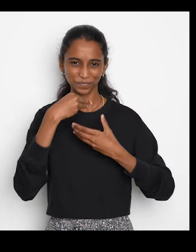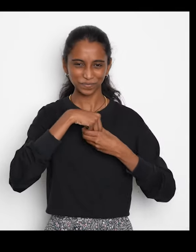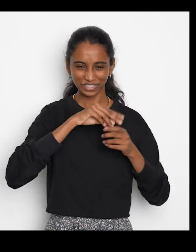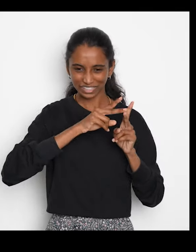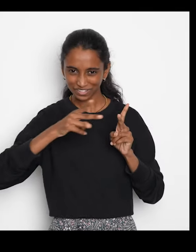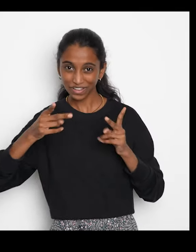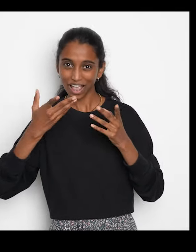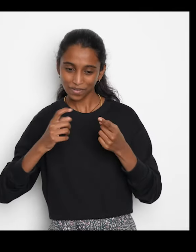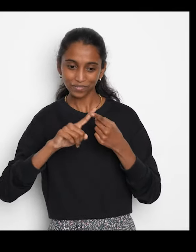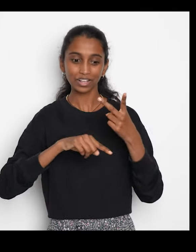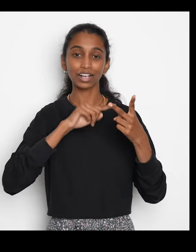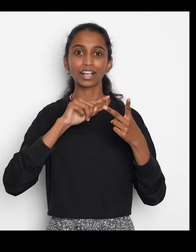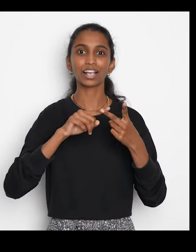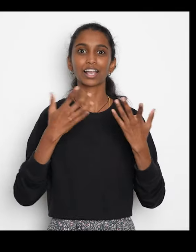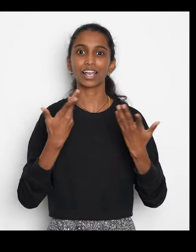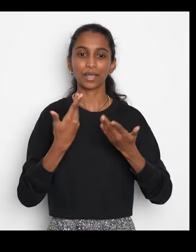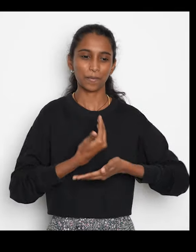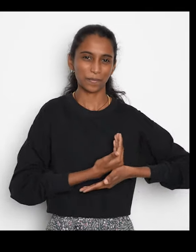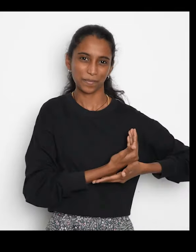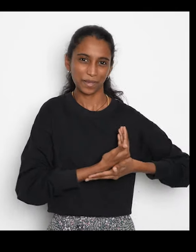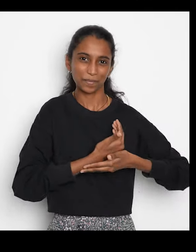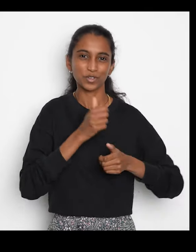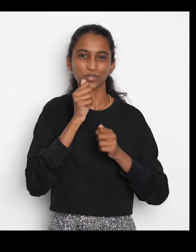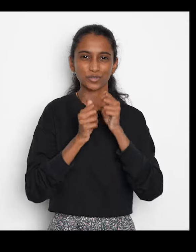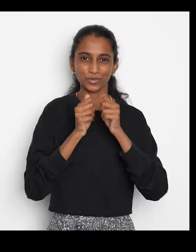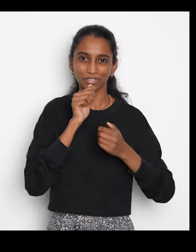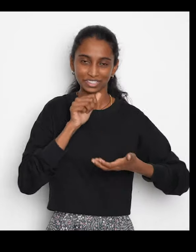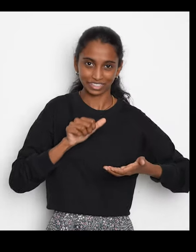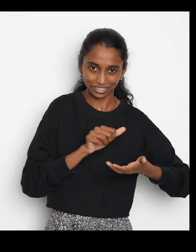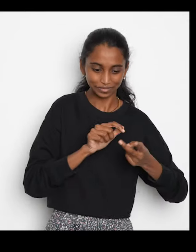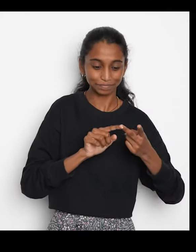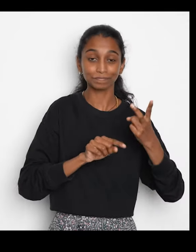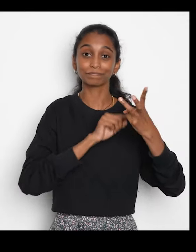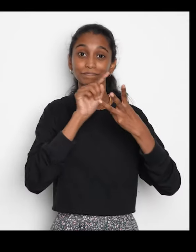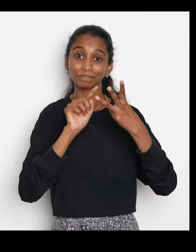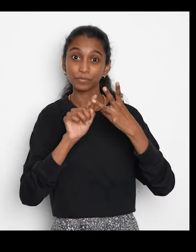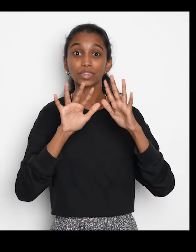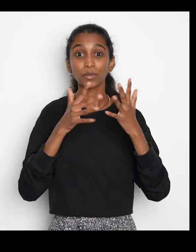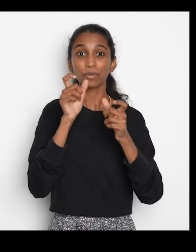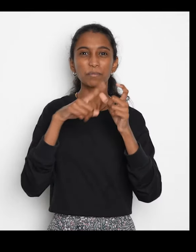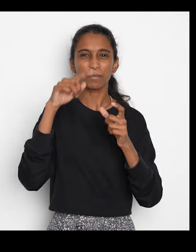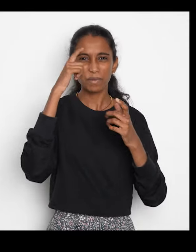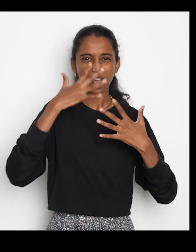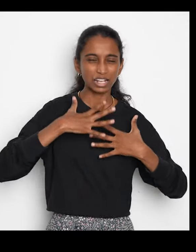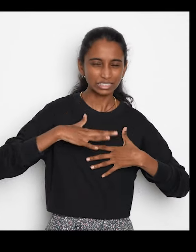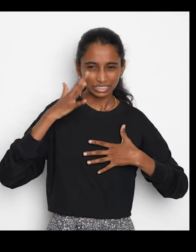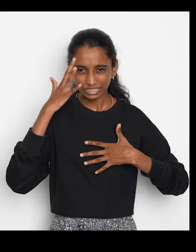individuals on the autistic spectrum breastfeeding mothers or people with mental health concerns